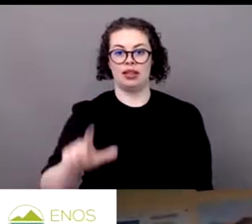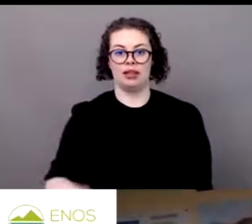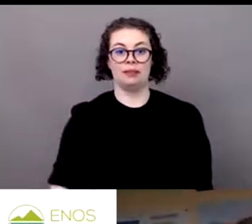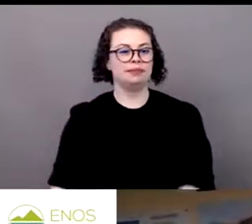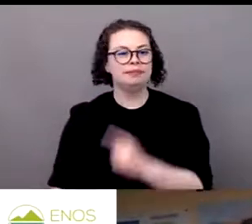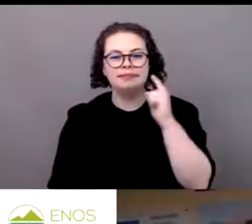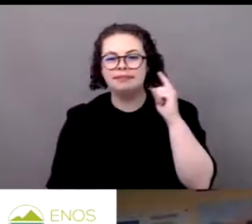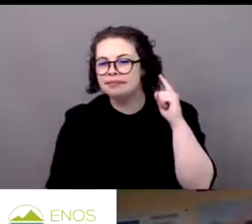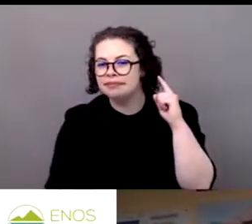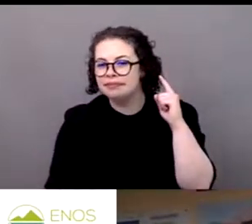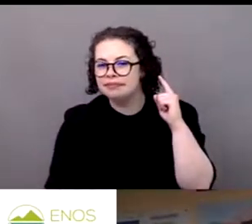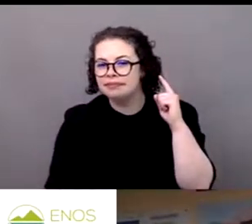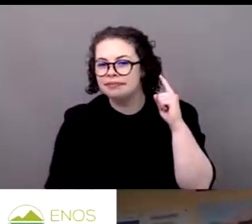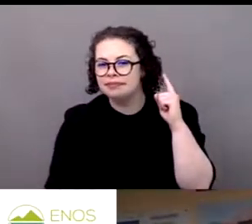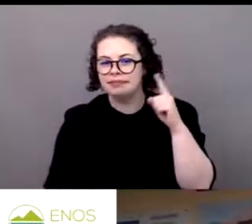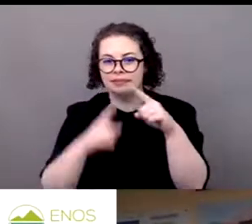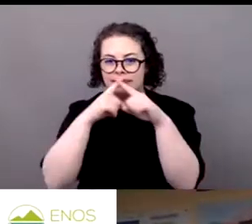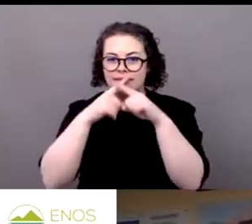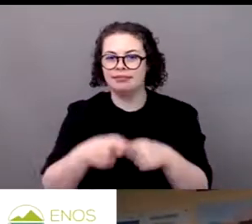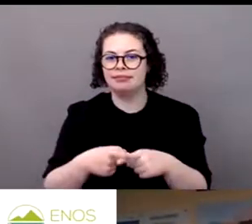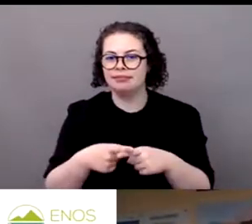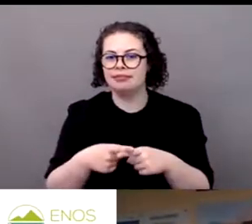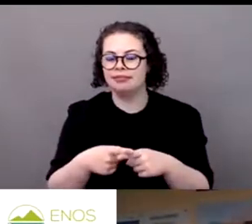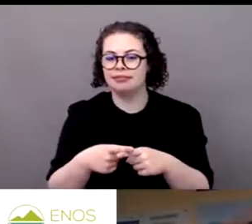You have to put your mic on.